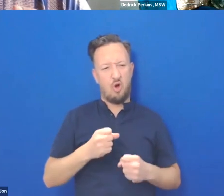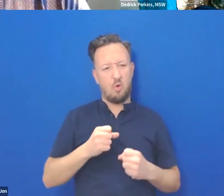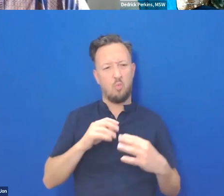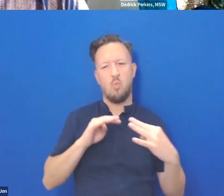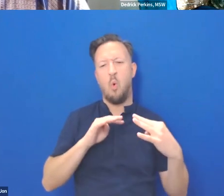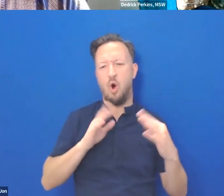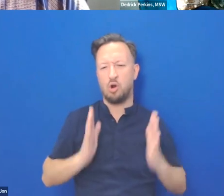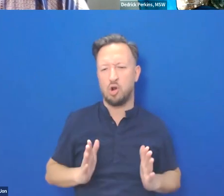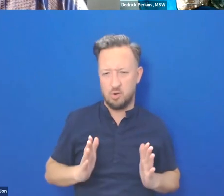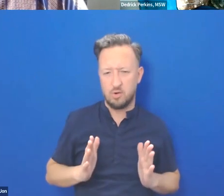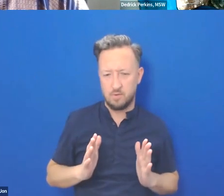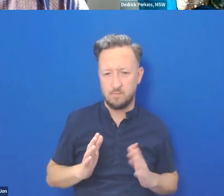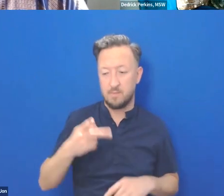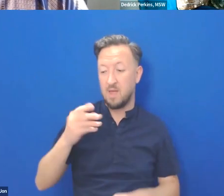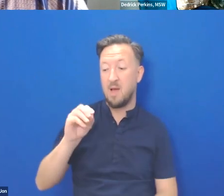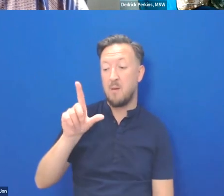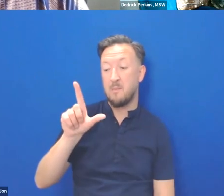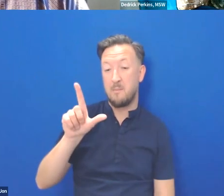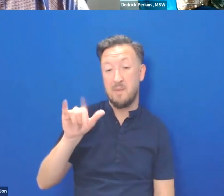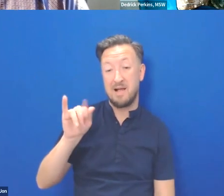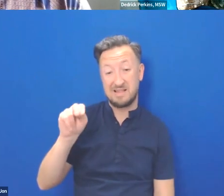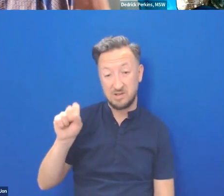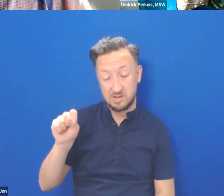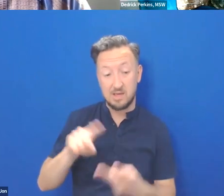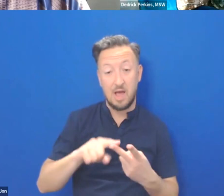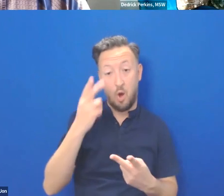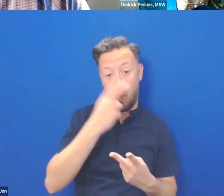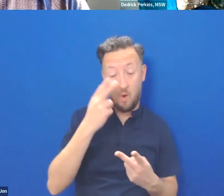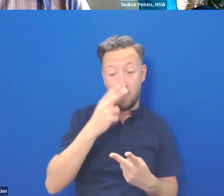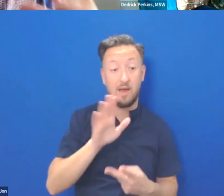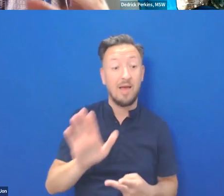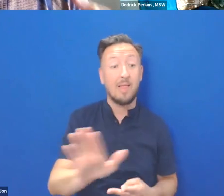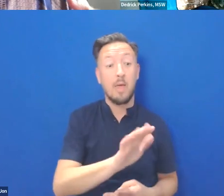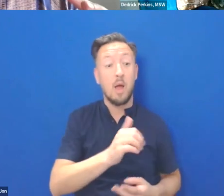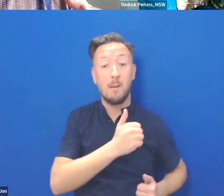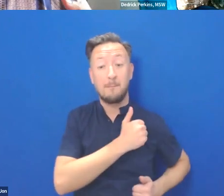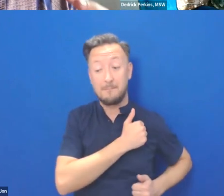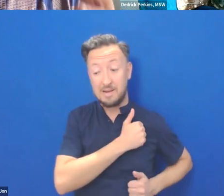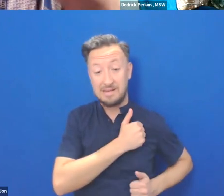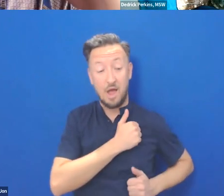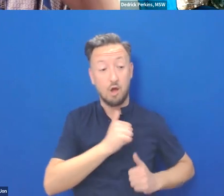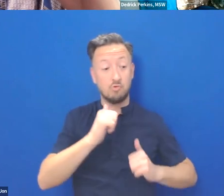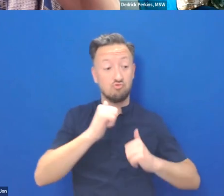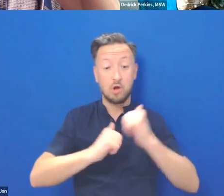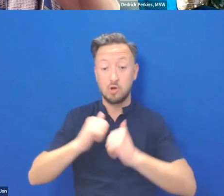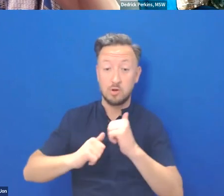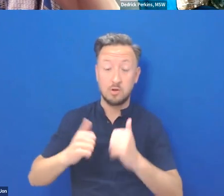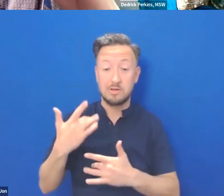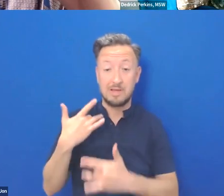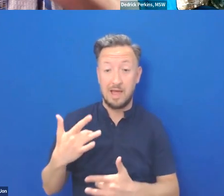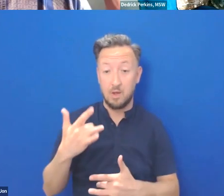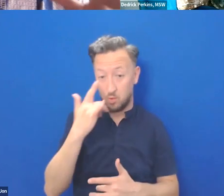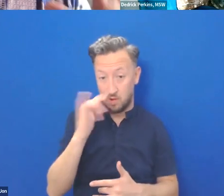what Polynesians and especially Hawaiians do in the military, a military structure, it's, it's,